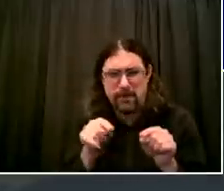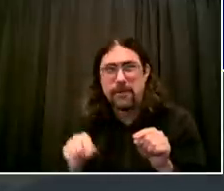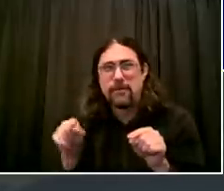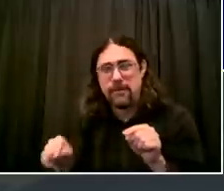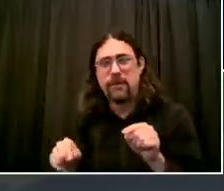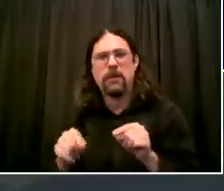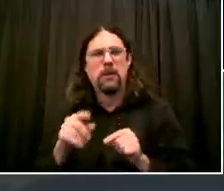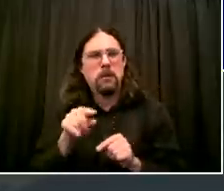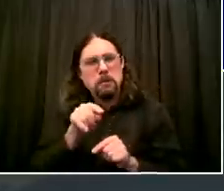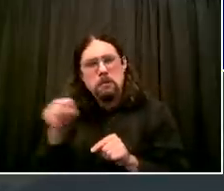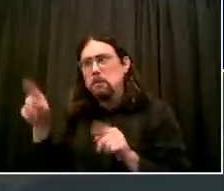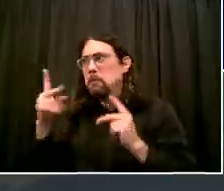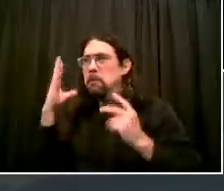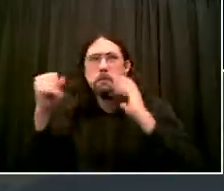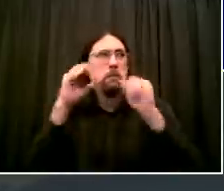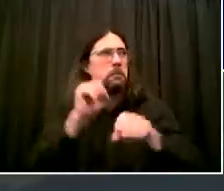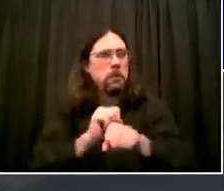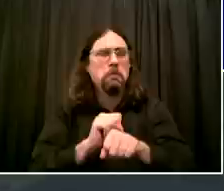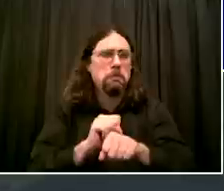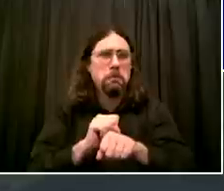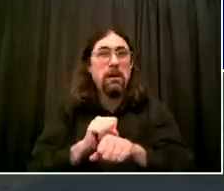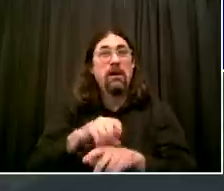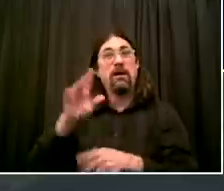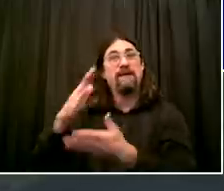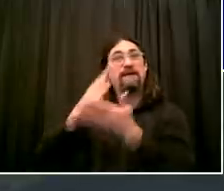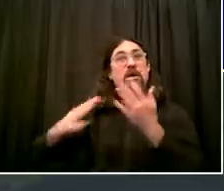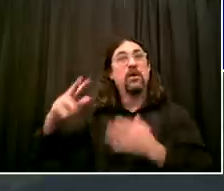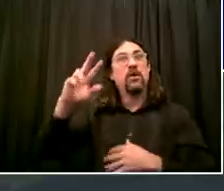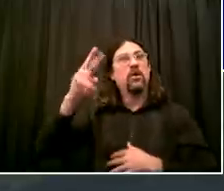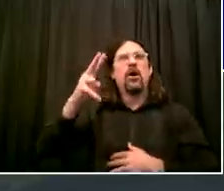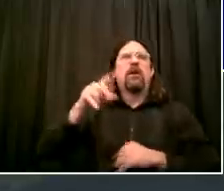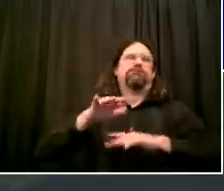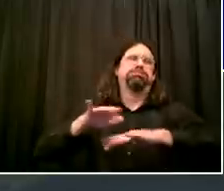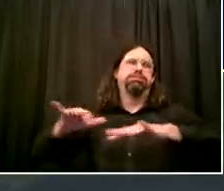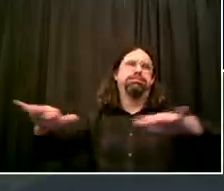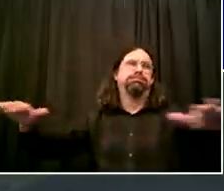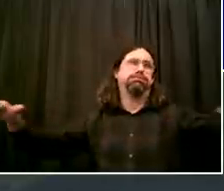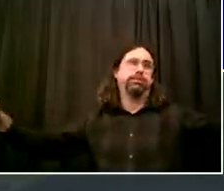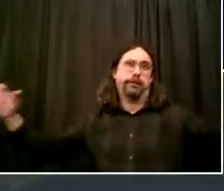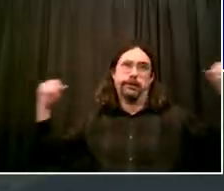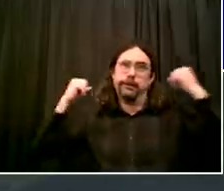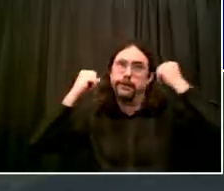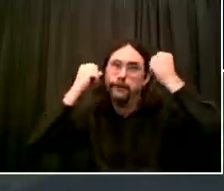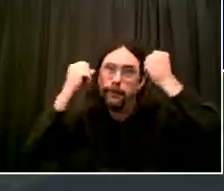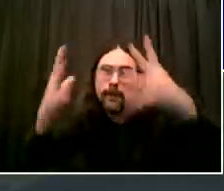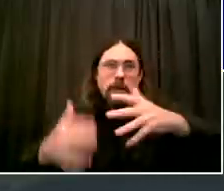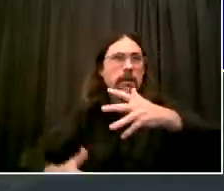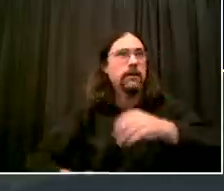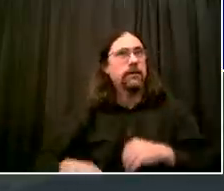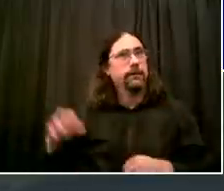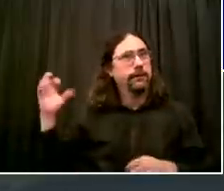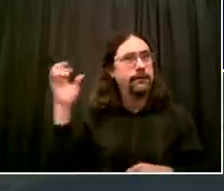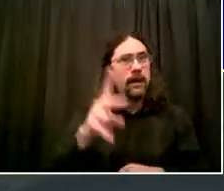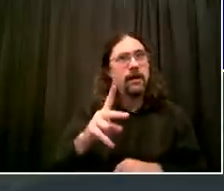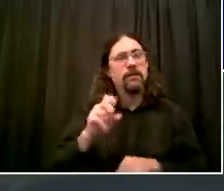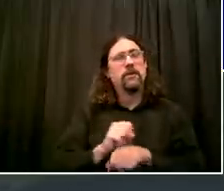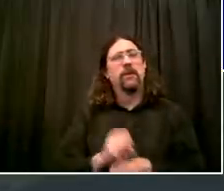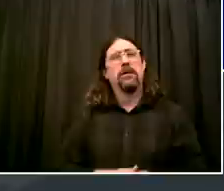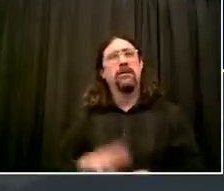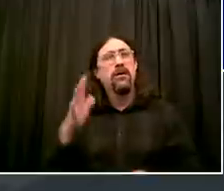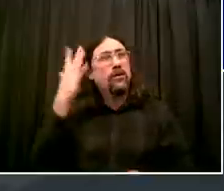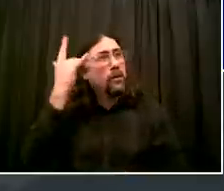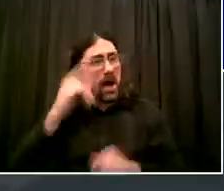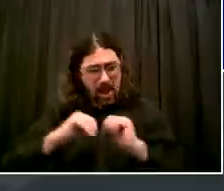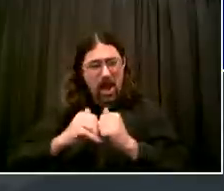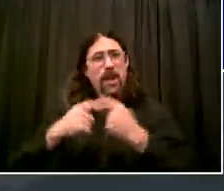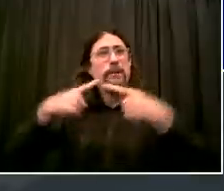struggle that people are going through, that recently we were doing so well, it's a reminder that we can get back to